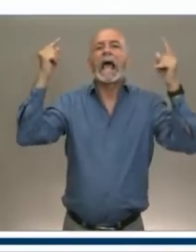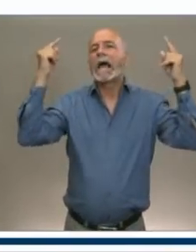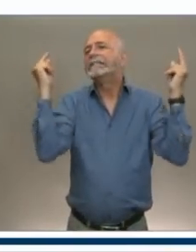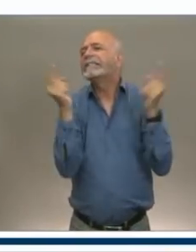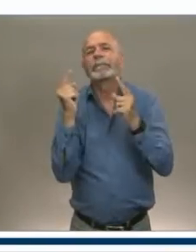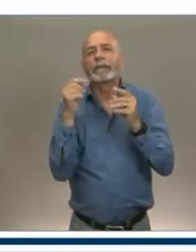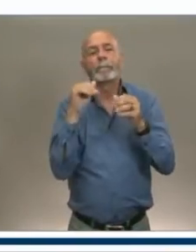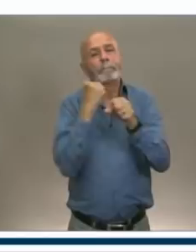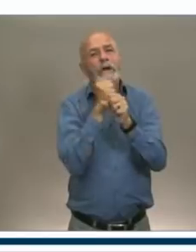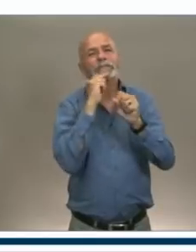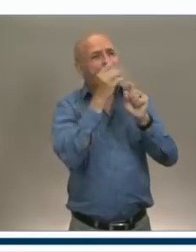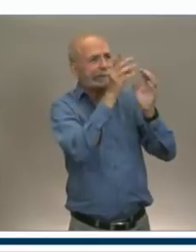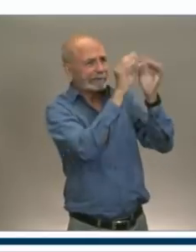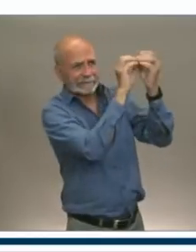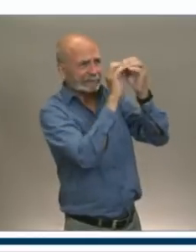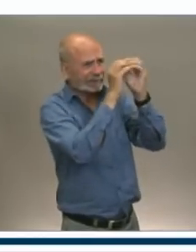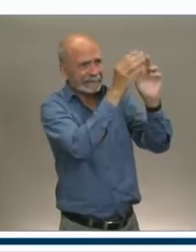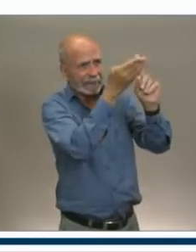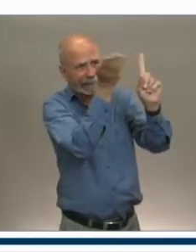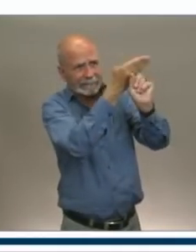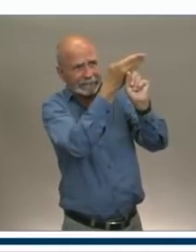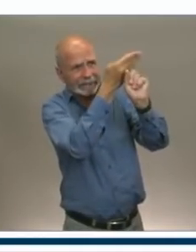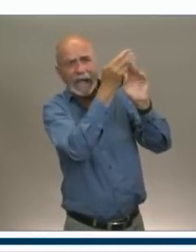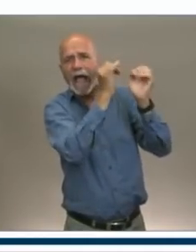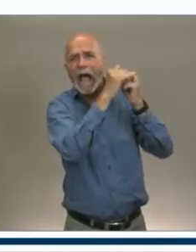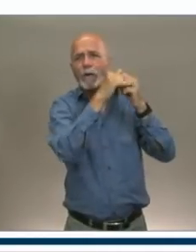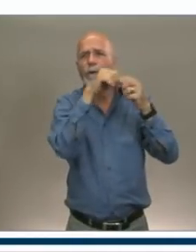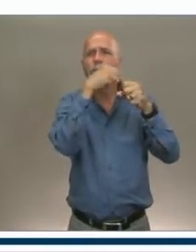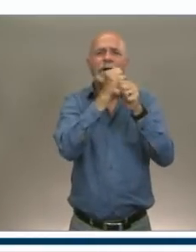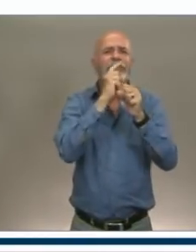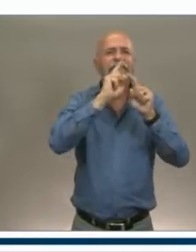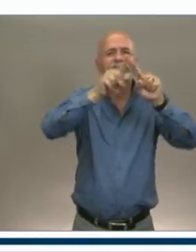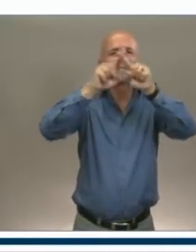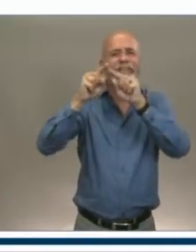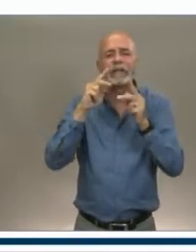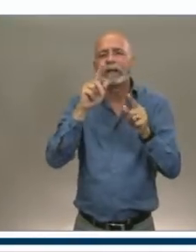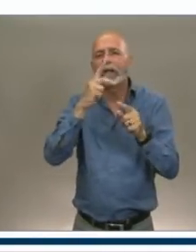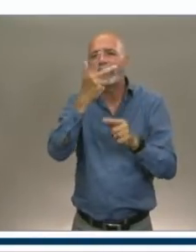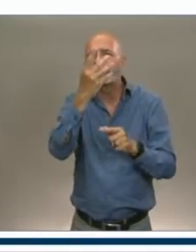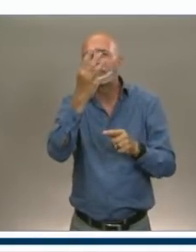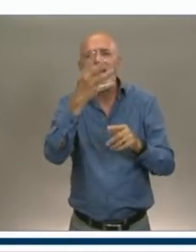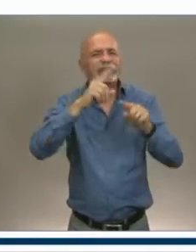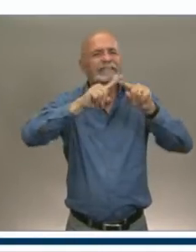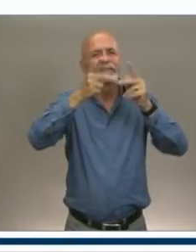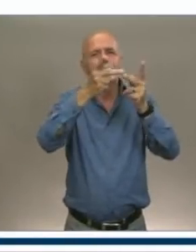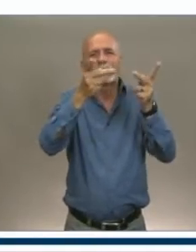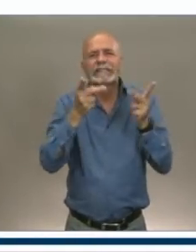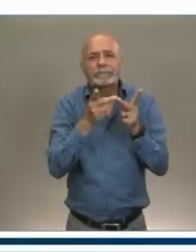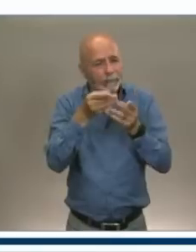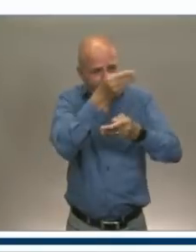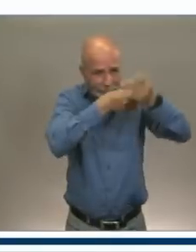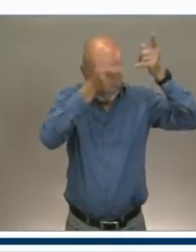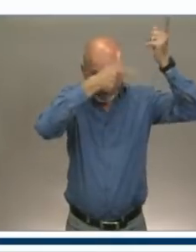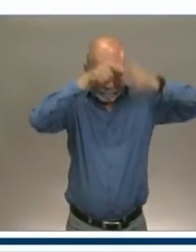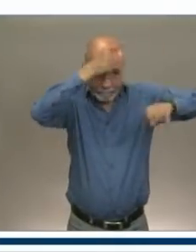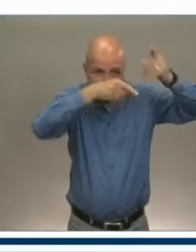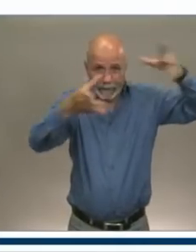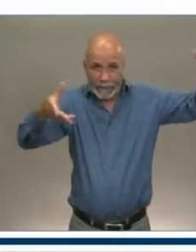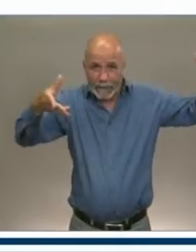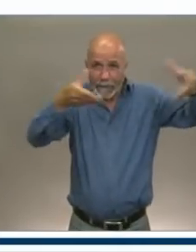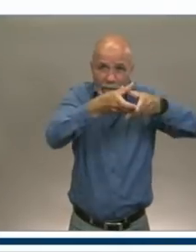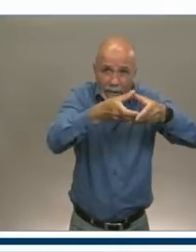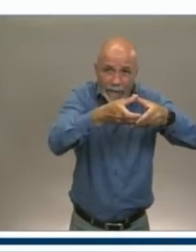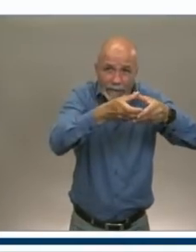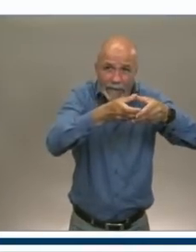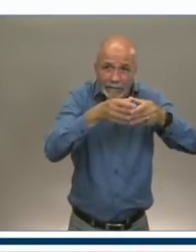could partner up with three, four different attractions. And, you know, somebody, you know, when you book your room, you could